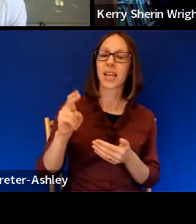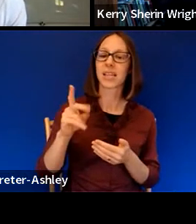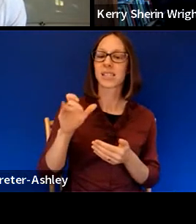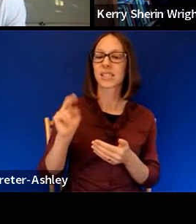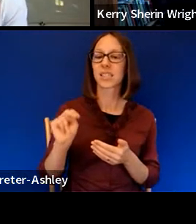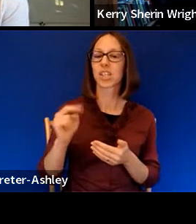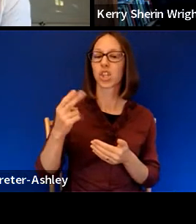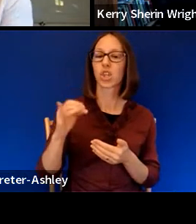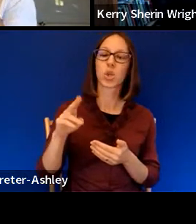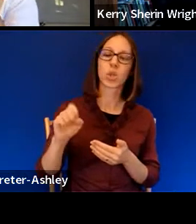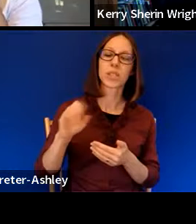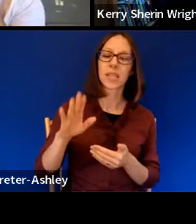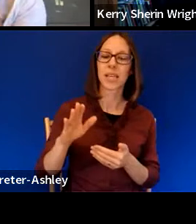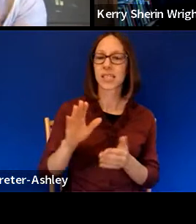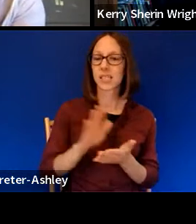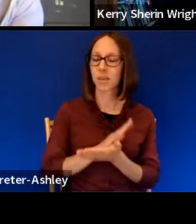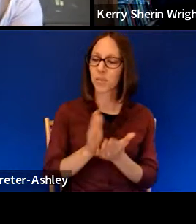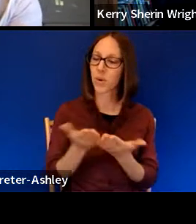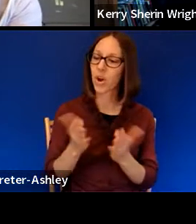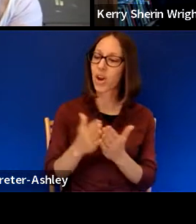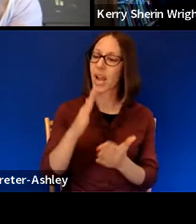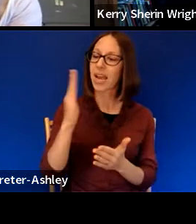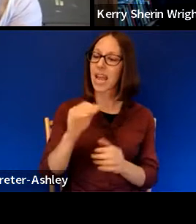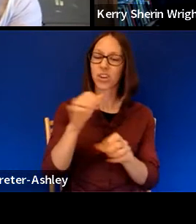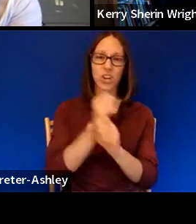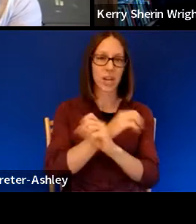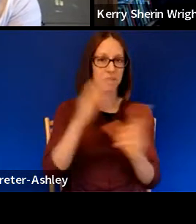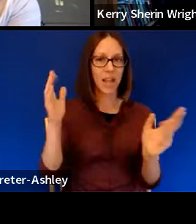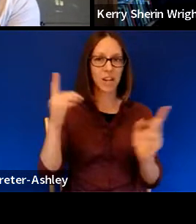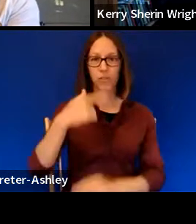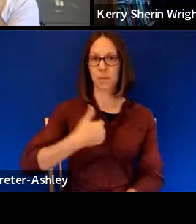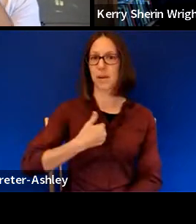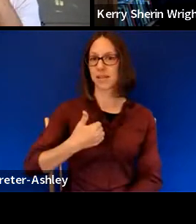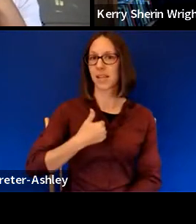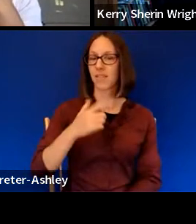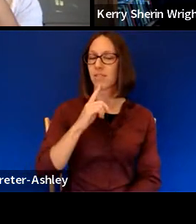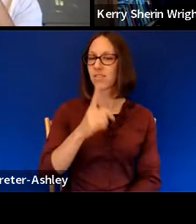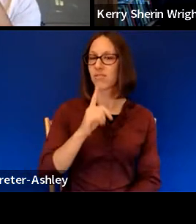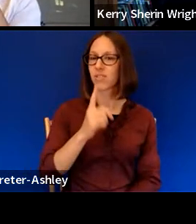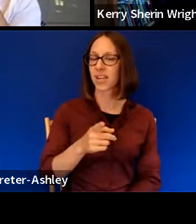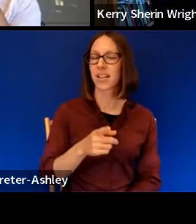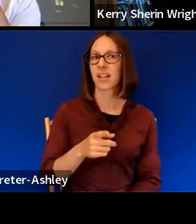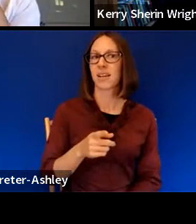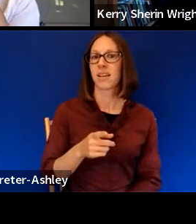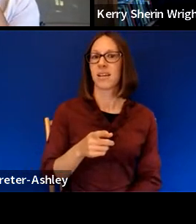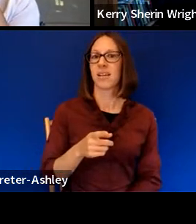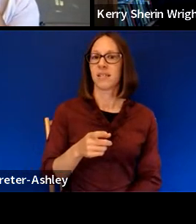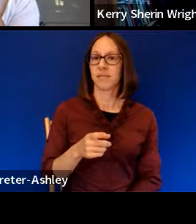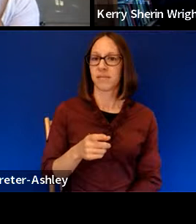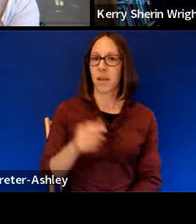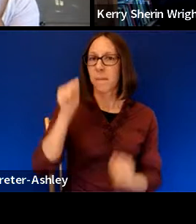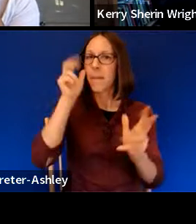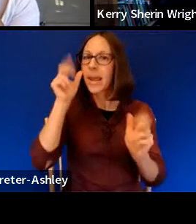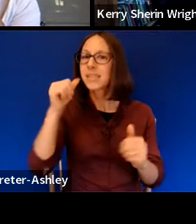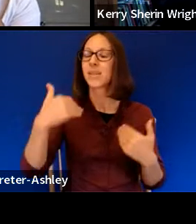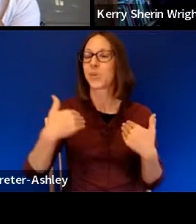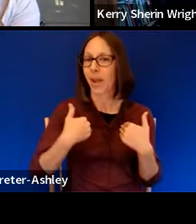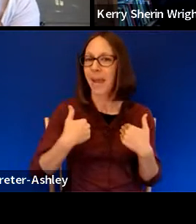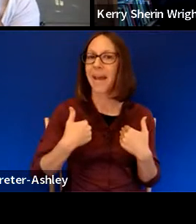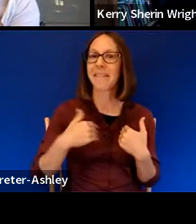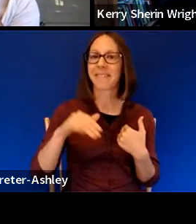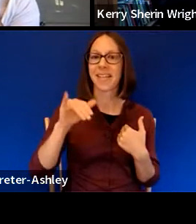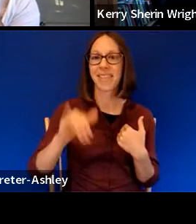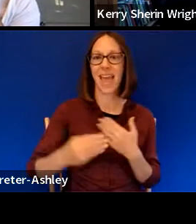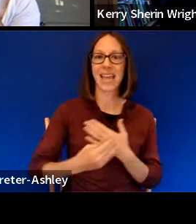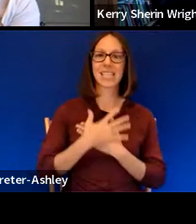writing, I could have never imagined. Um, and so for me, it's, it's very much, um, amazing to have those kinds of